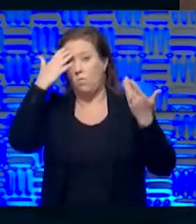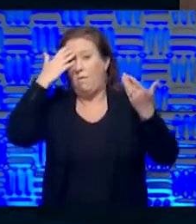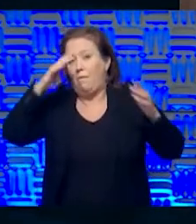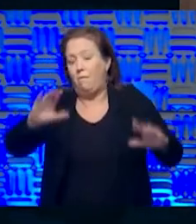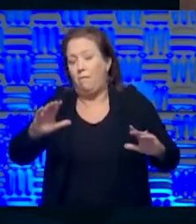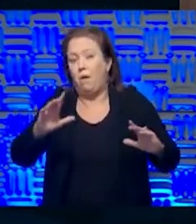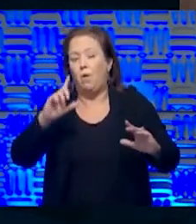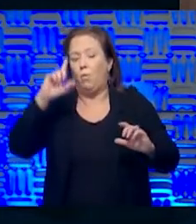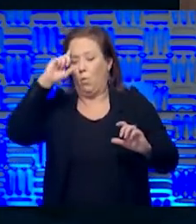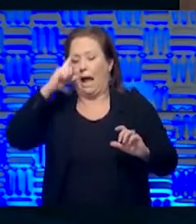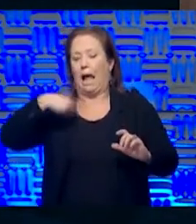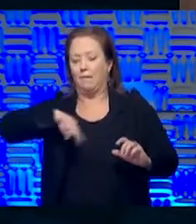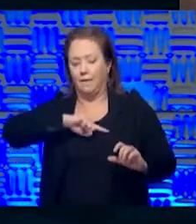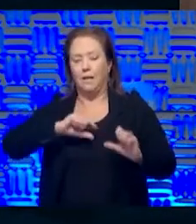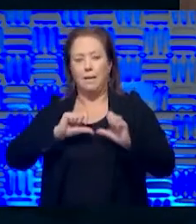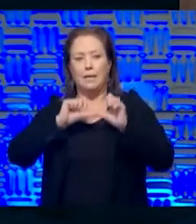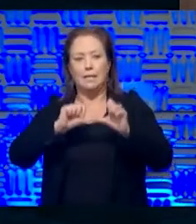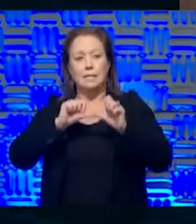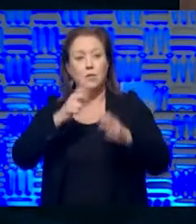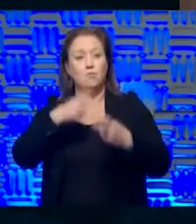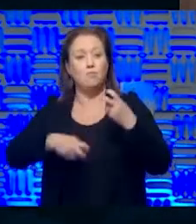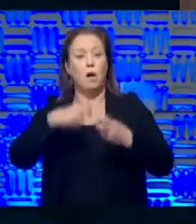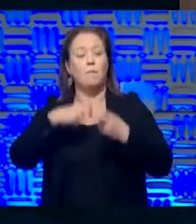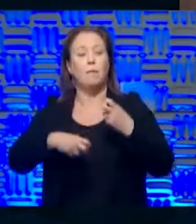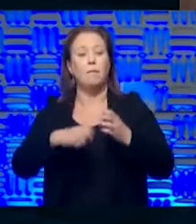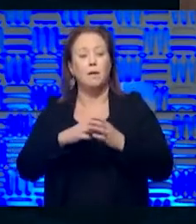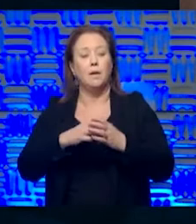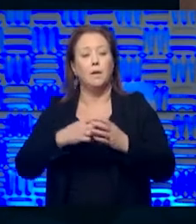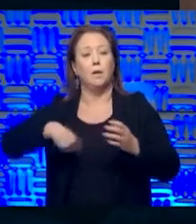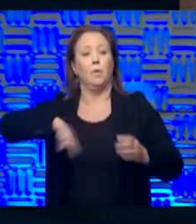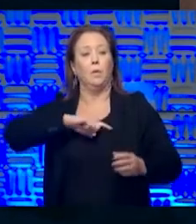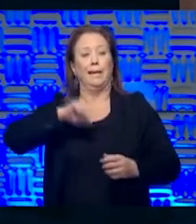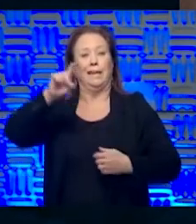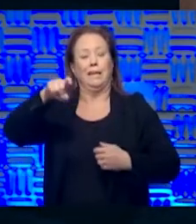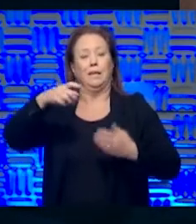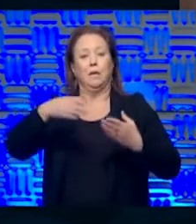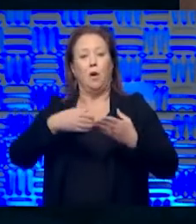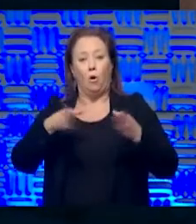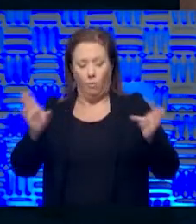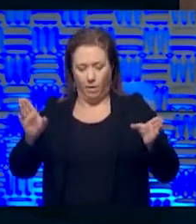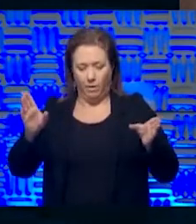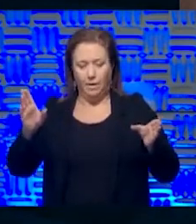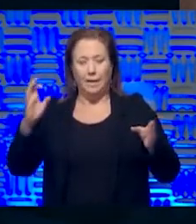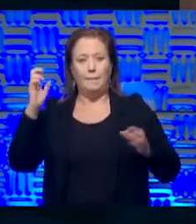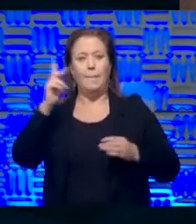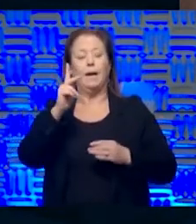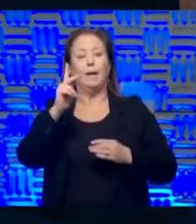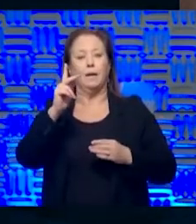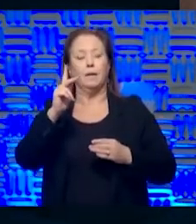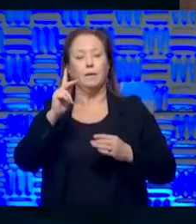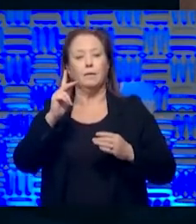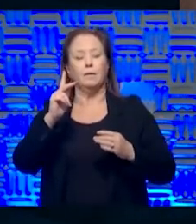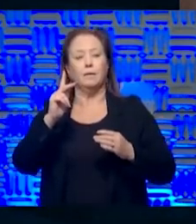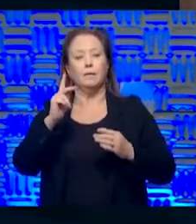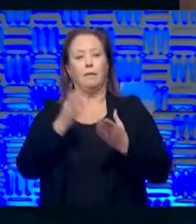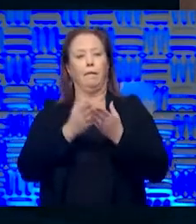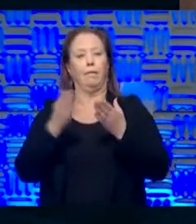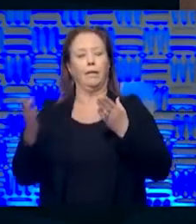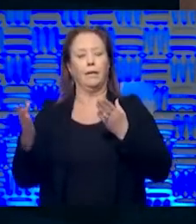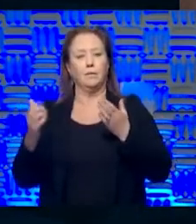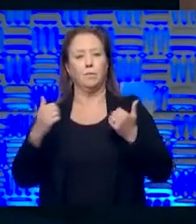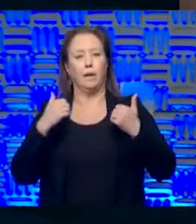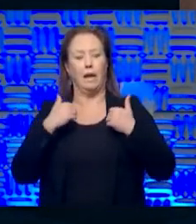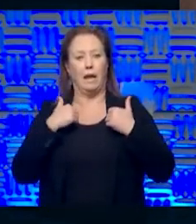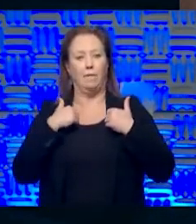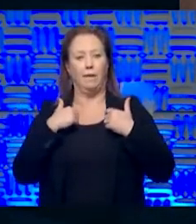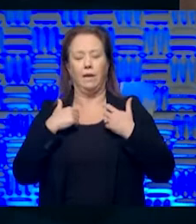see it as a continuous problem. but, uh, I think we do need to open up, uh, and get more aggressive with, um, things that, so we have a